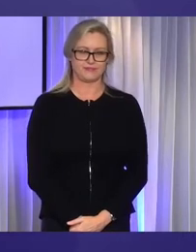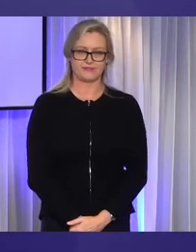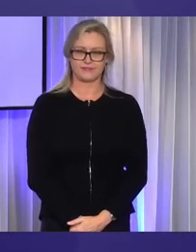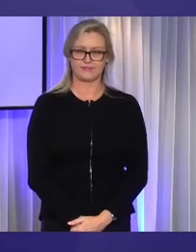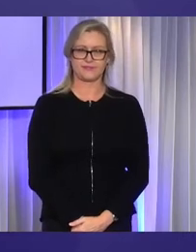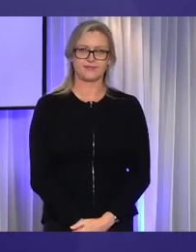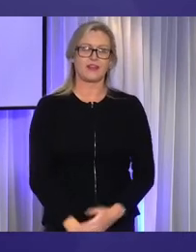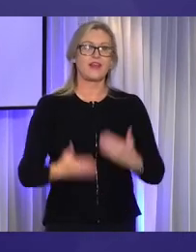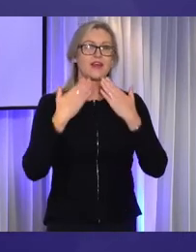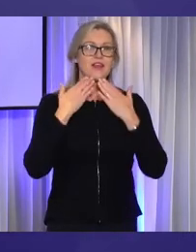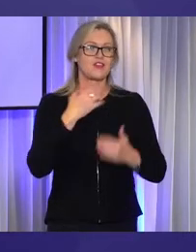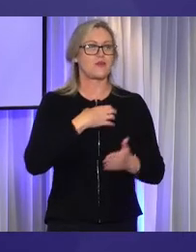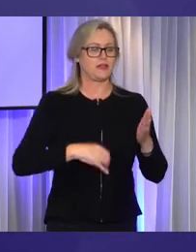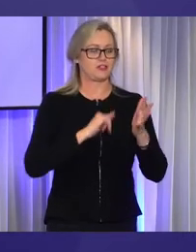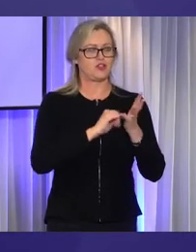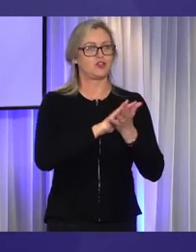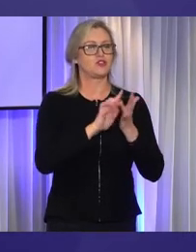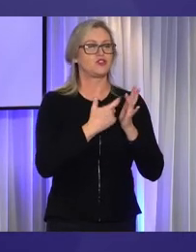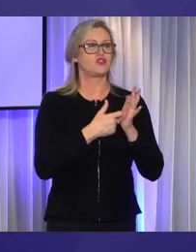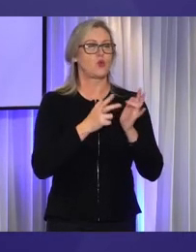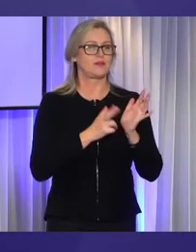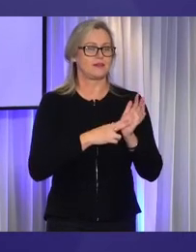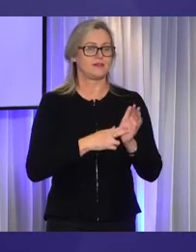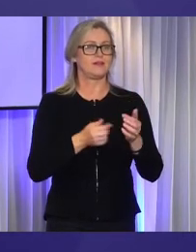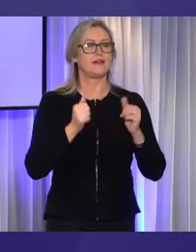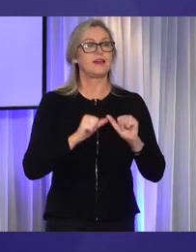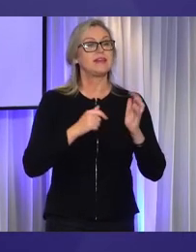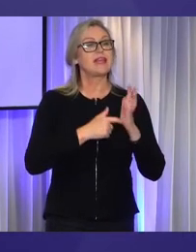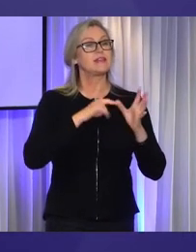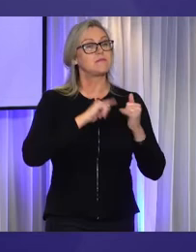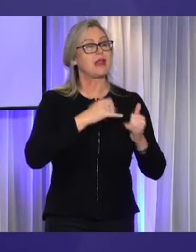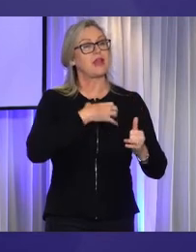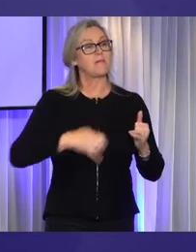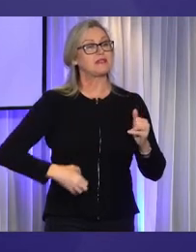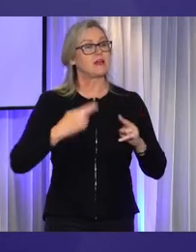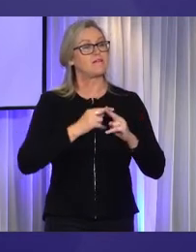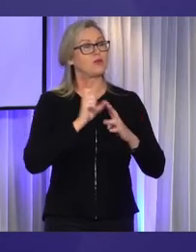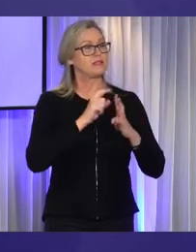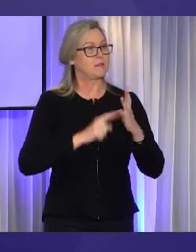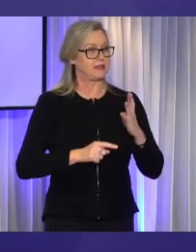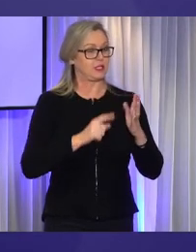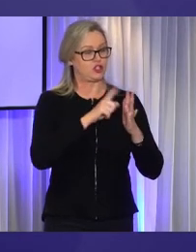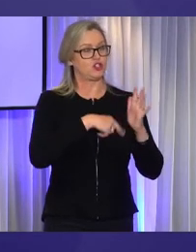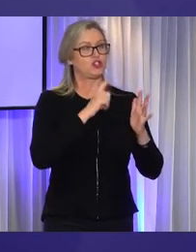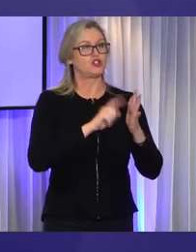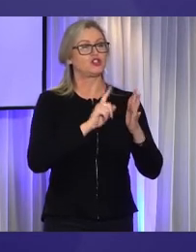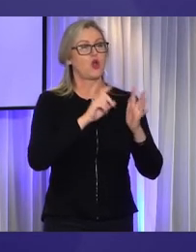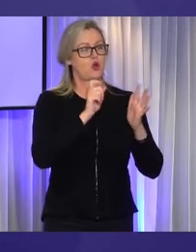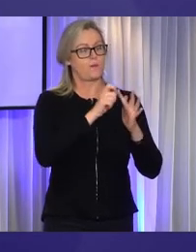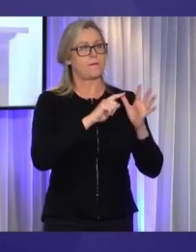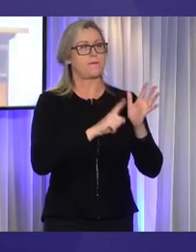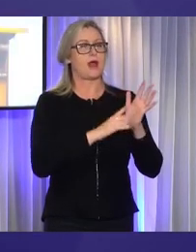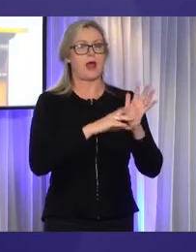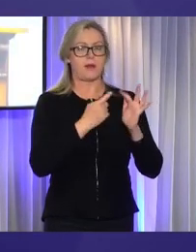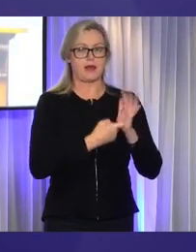Thank you, Minister Shorten. We now have a message from the Tasmanian Minister for Disability Services, Jo Palmer. Hello